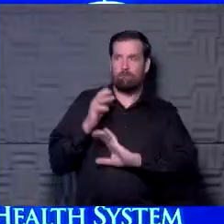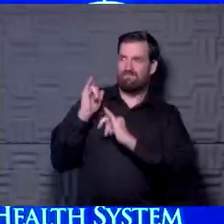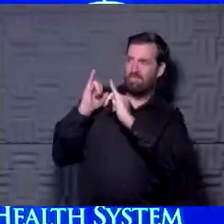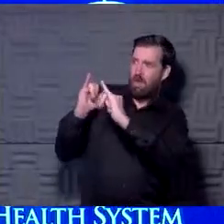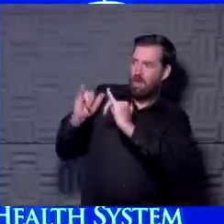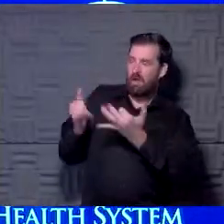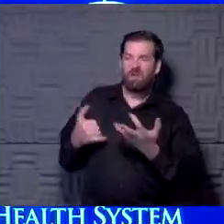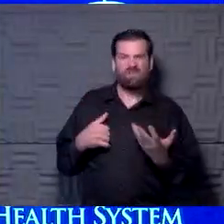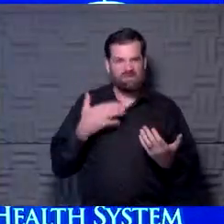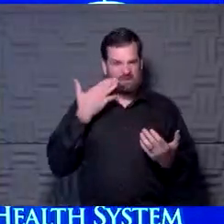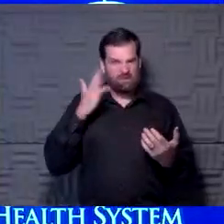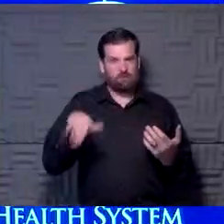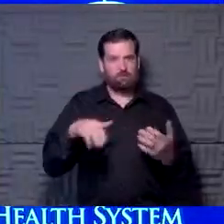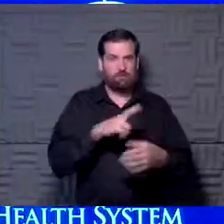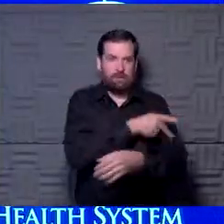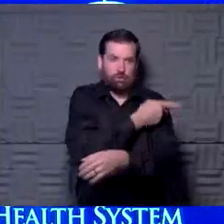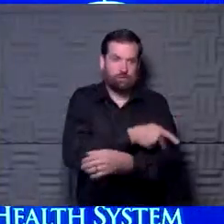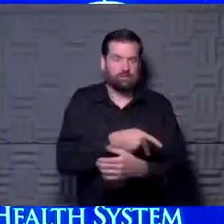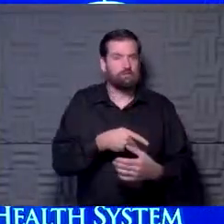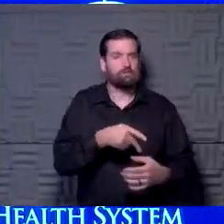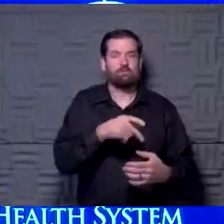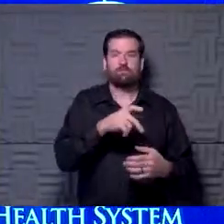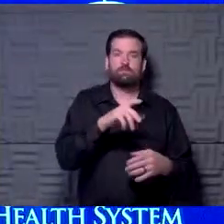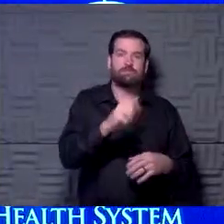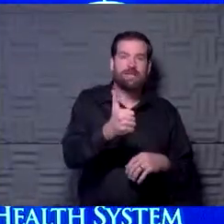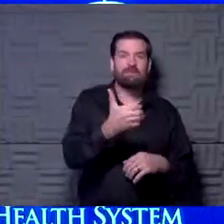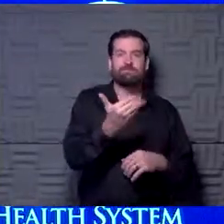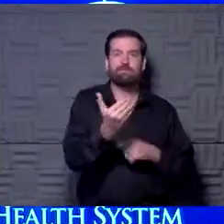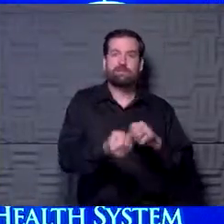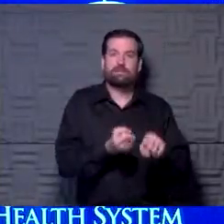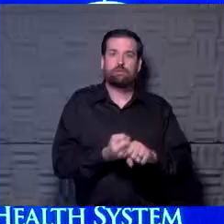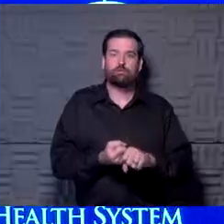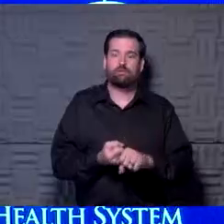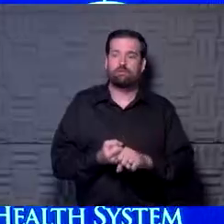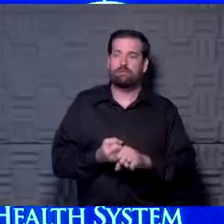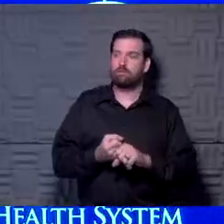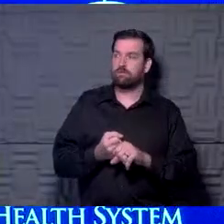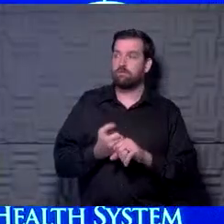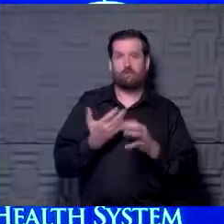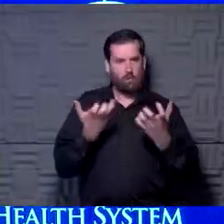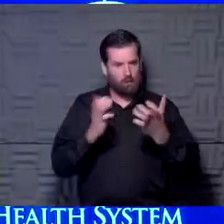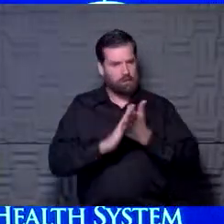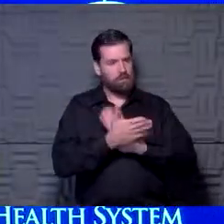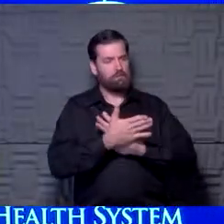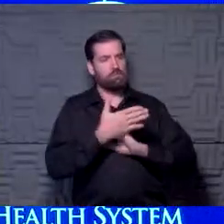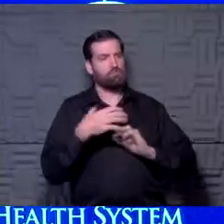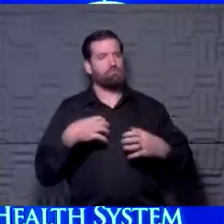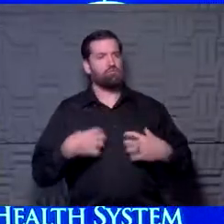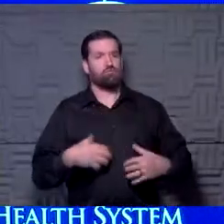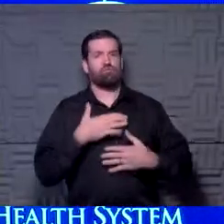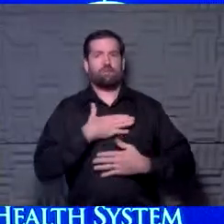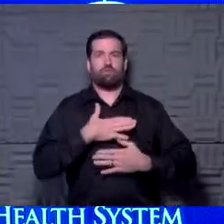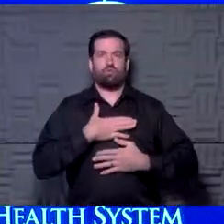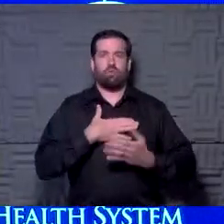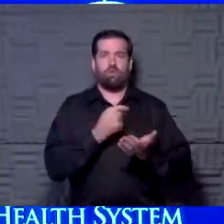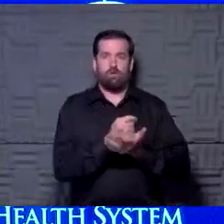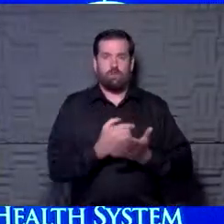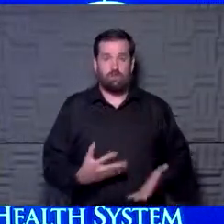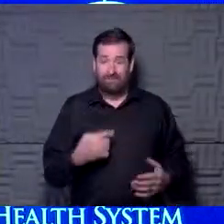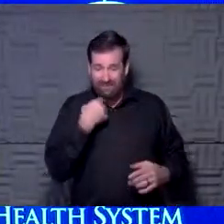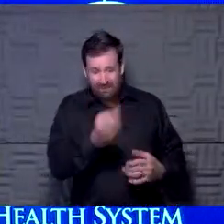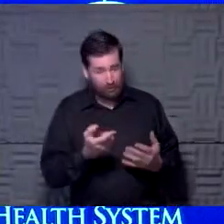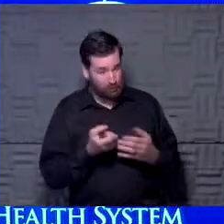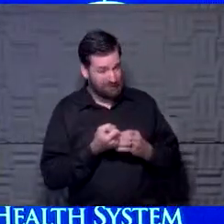And you know, I've known these patients for 10 or 15 years sometimes. And they'll, I want to be a respiratory therapist. And I'm going to say, you know, I just can't tell you that